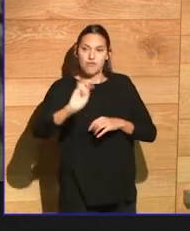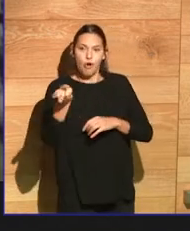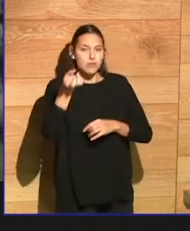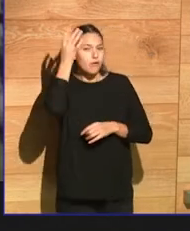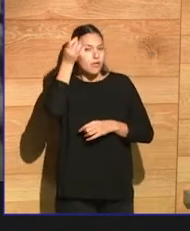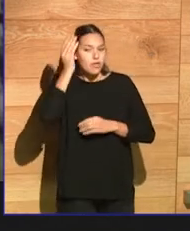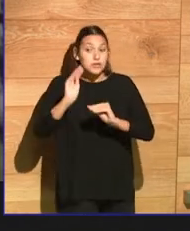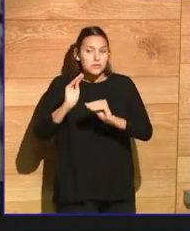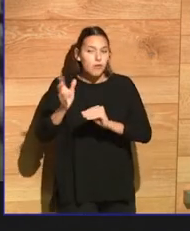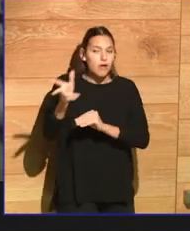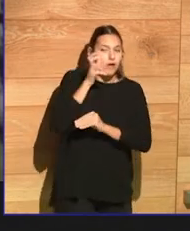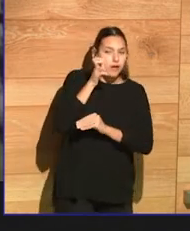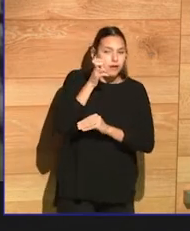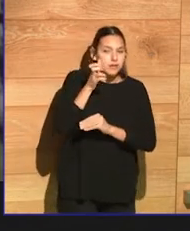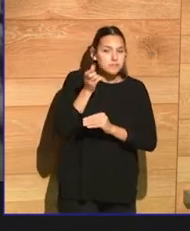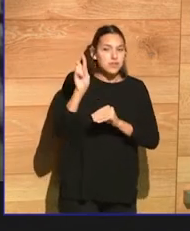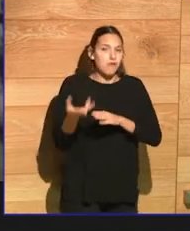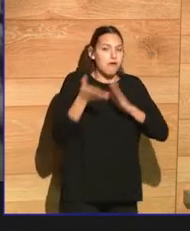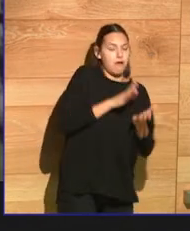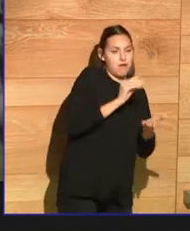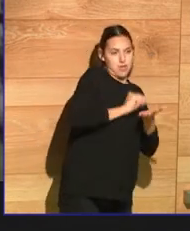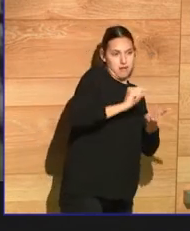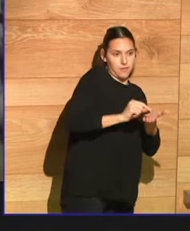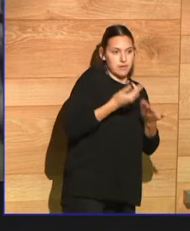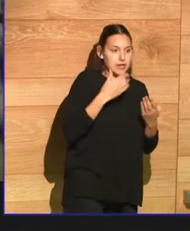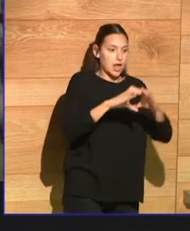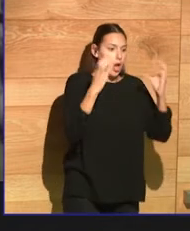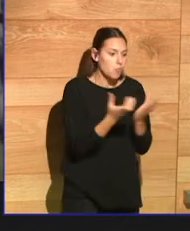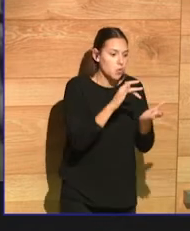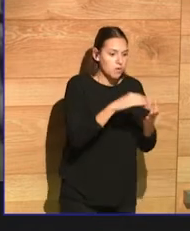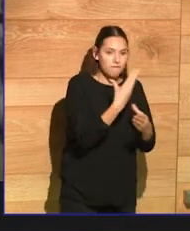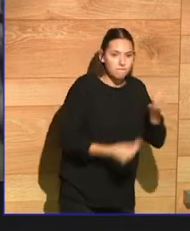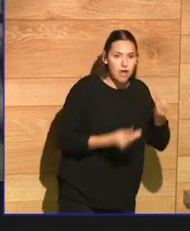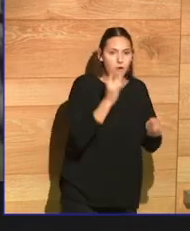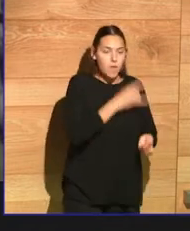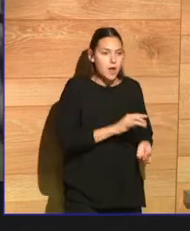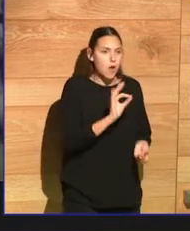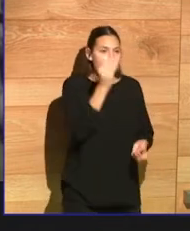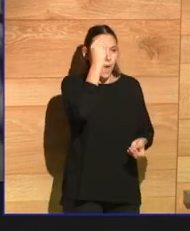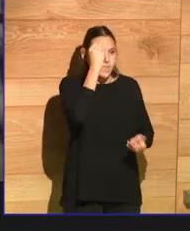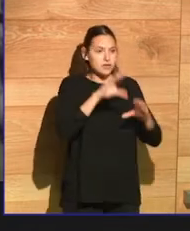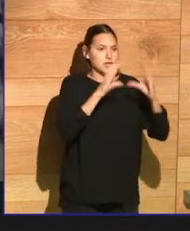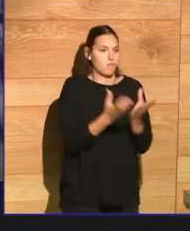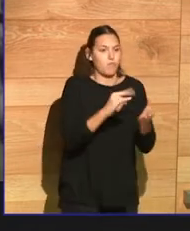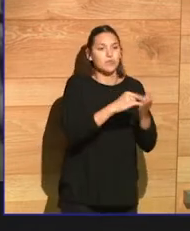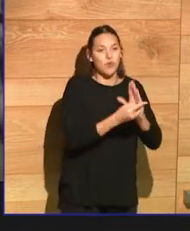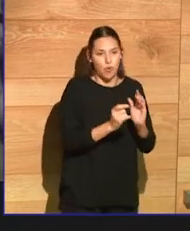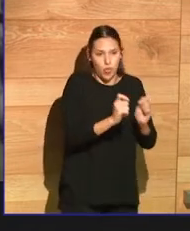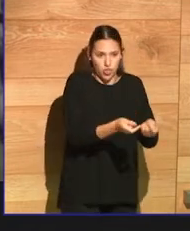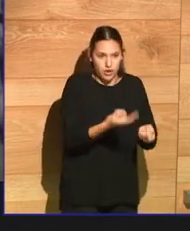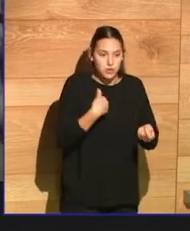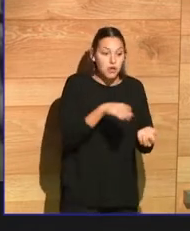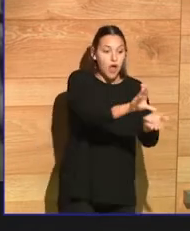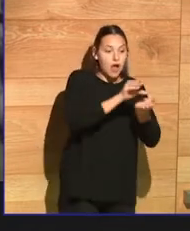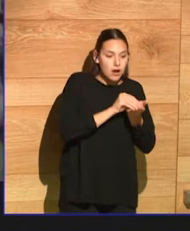they see wrong with the world and how they see the world needs to be fixed. So I sort of combine the fantasies